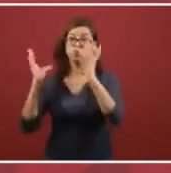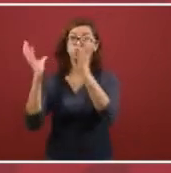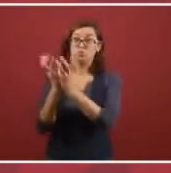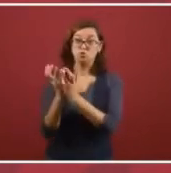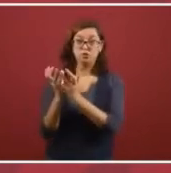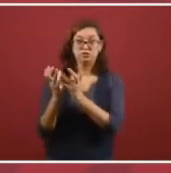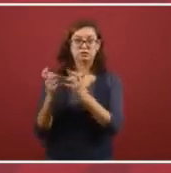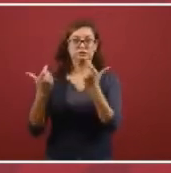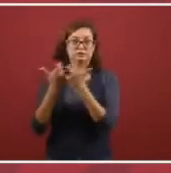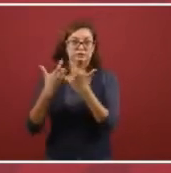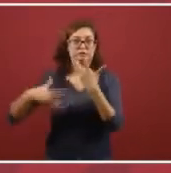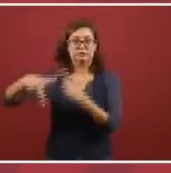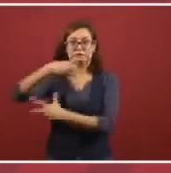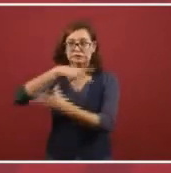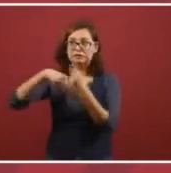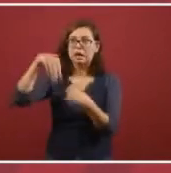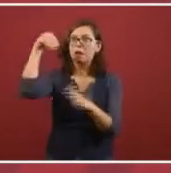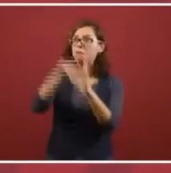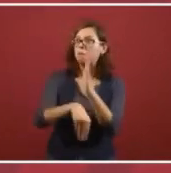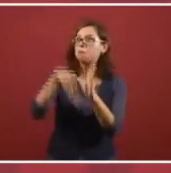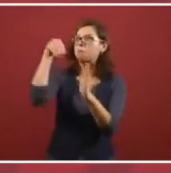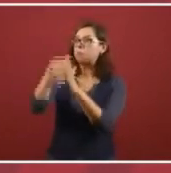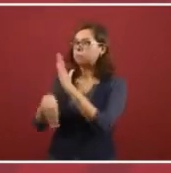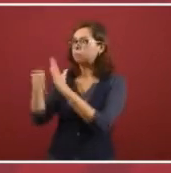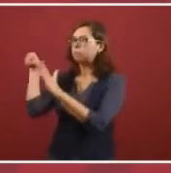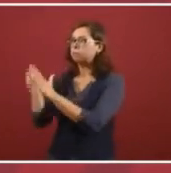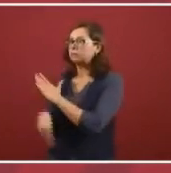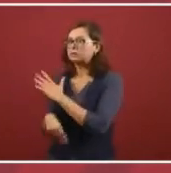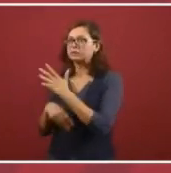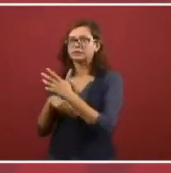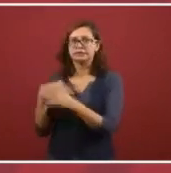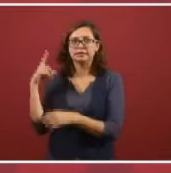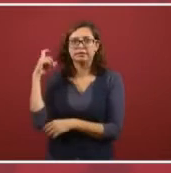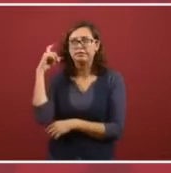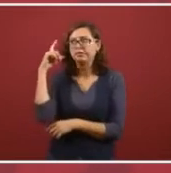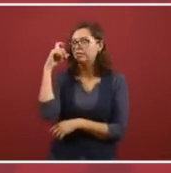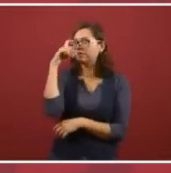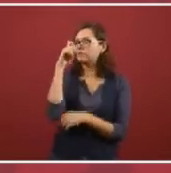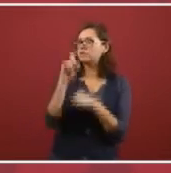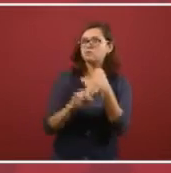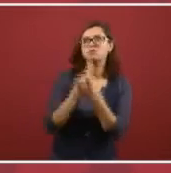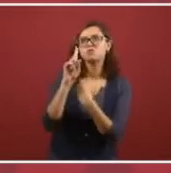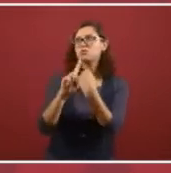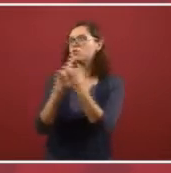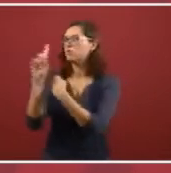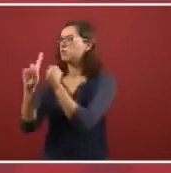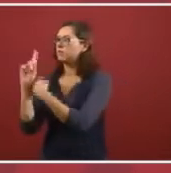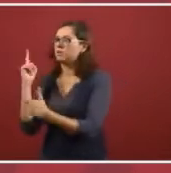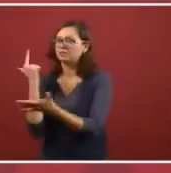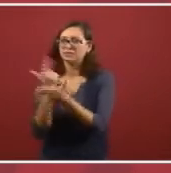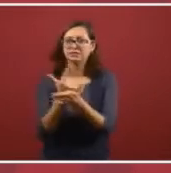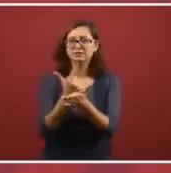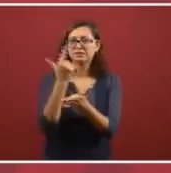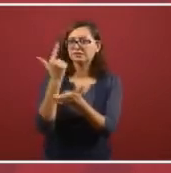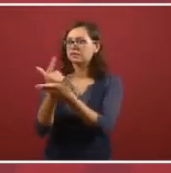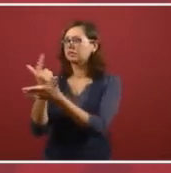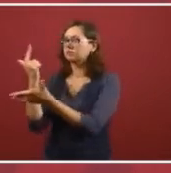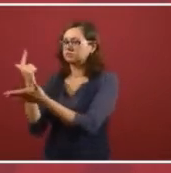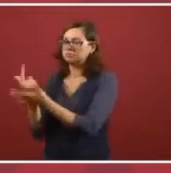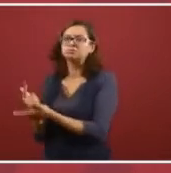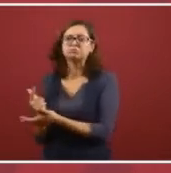the crisis is,